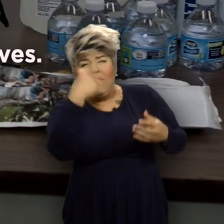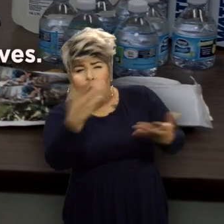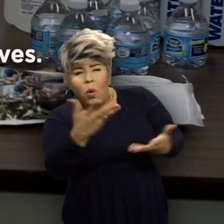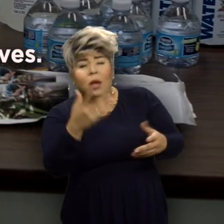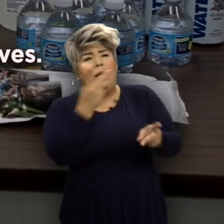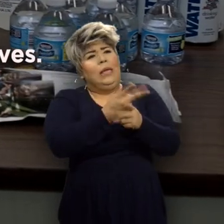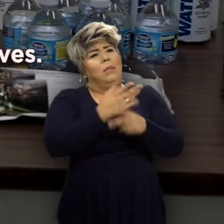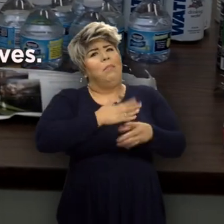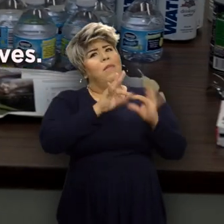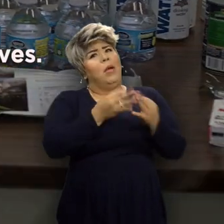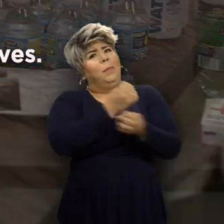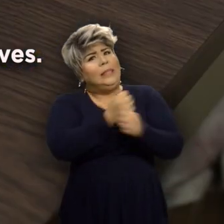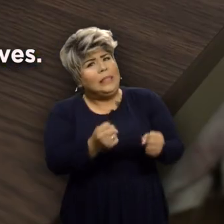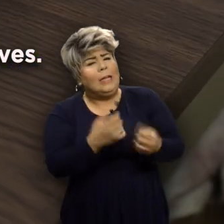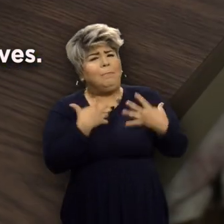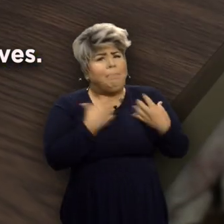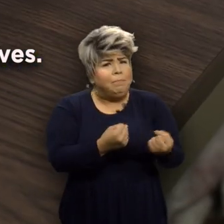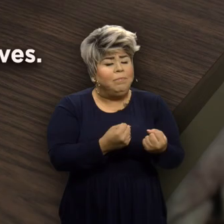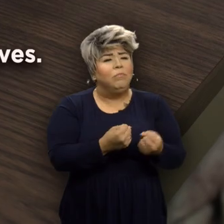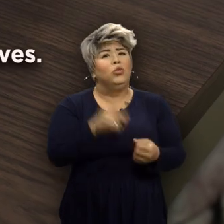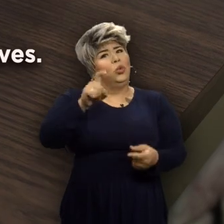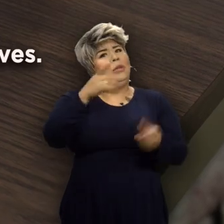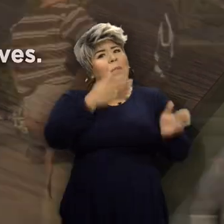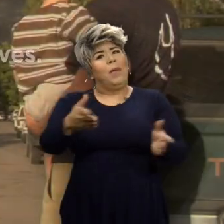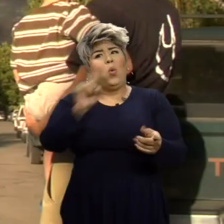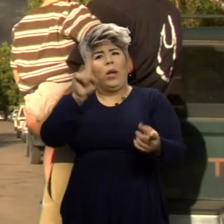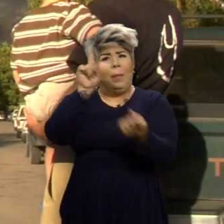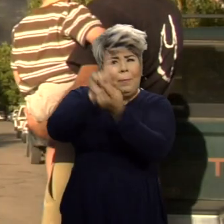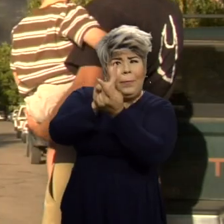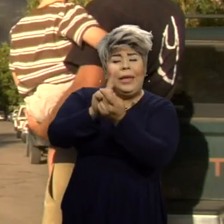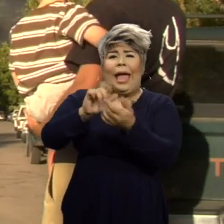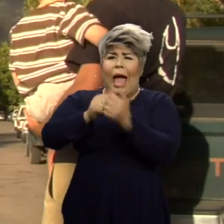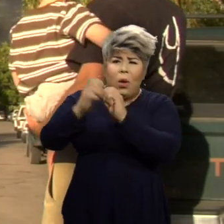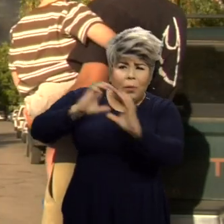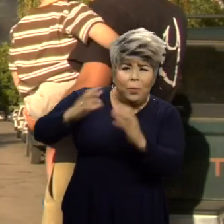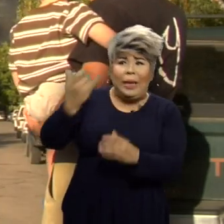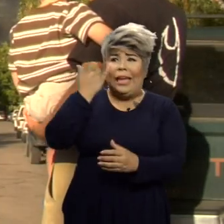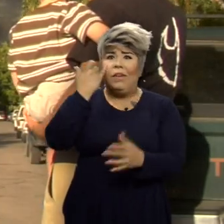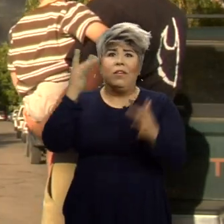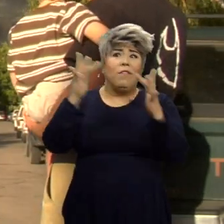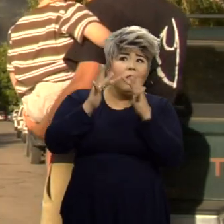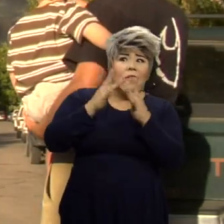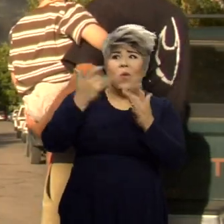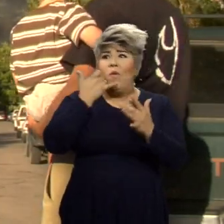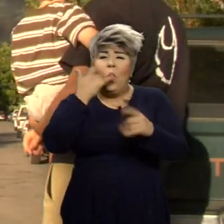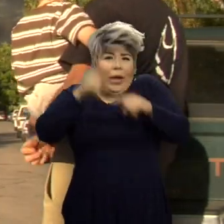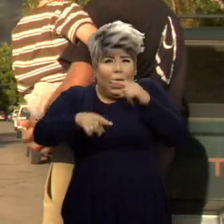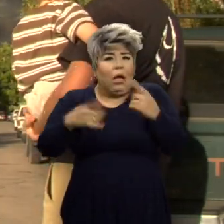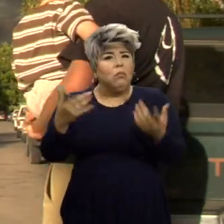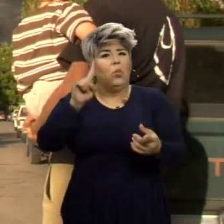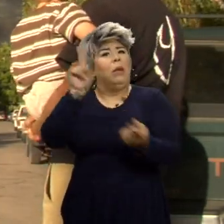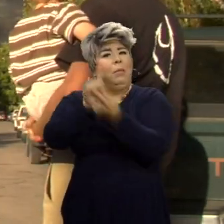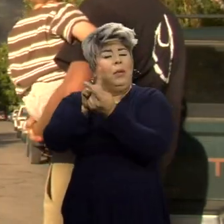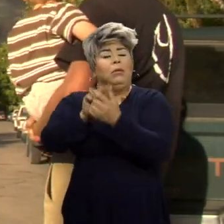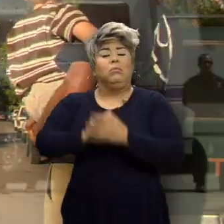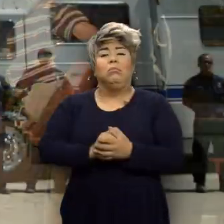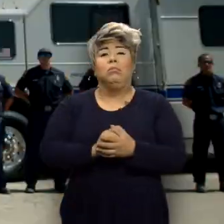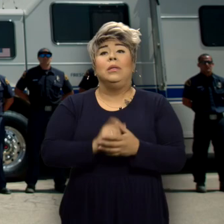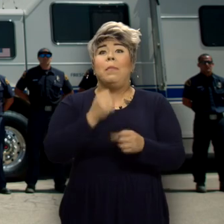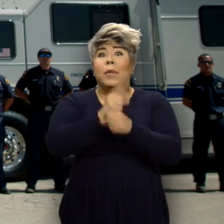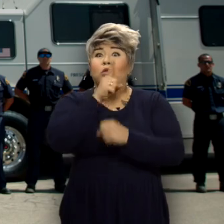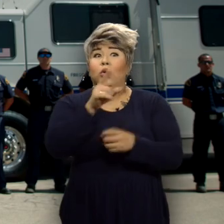keep your family safe and well. Plan where to reunite and how to communicate if local phone lines aren't working.